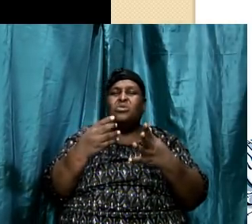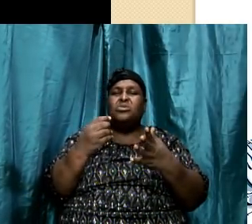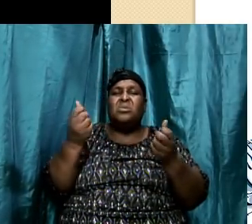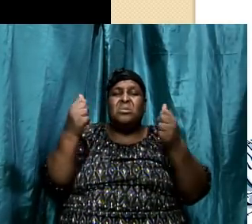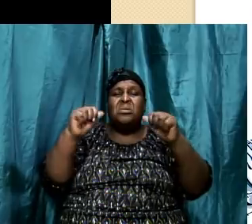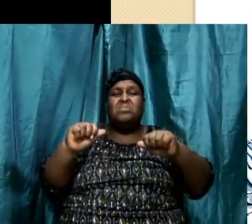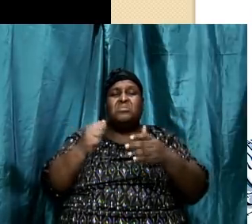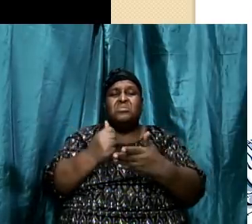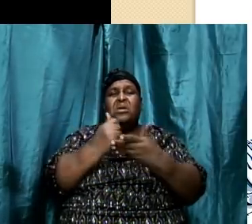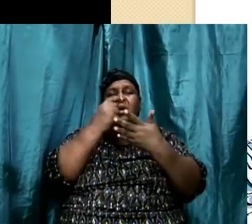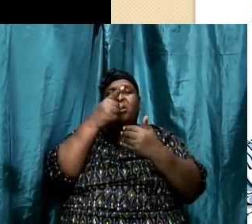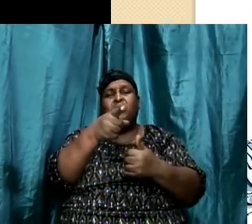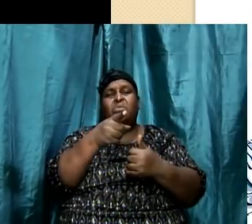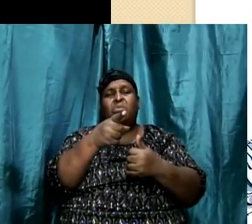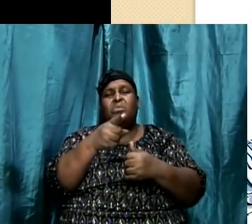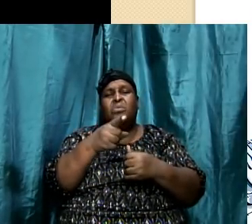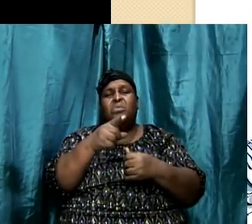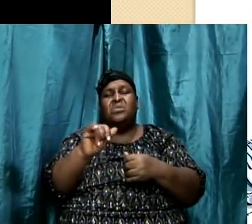its rightful place.